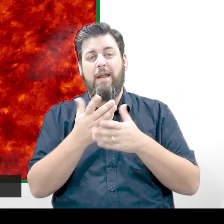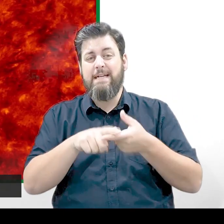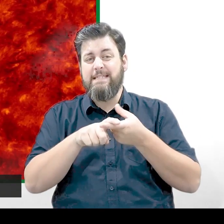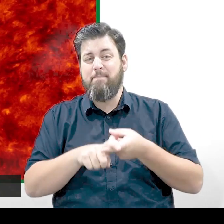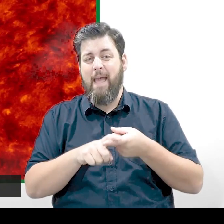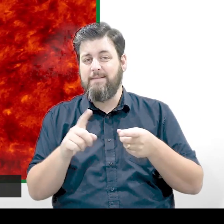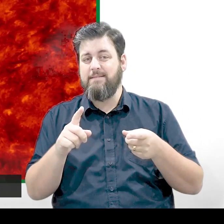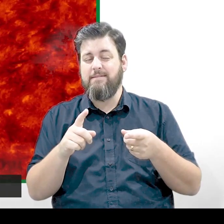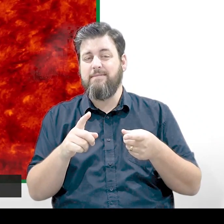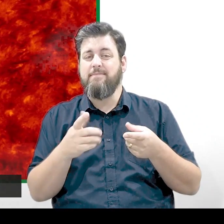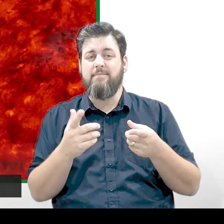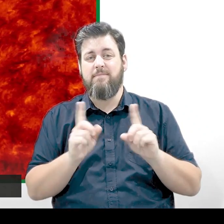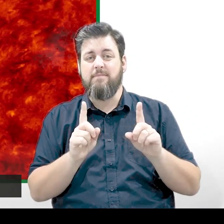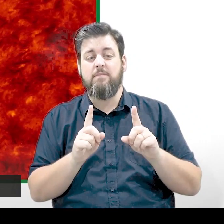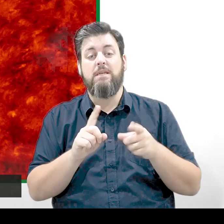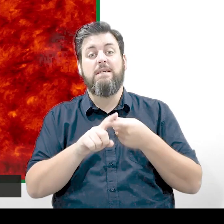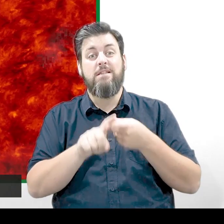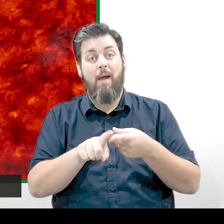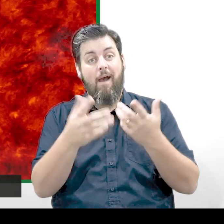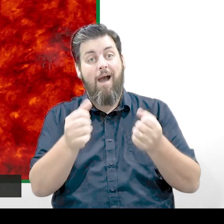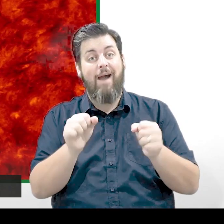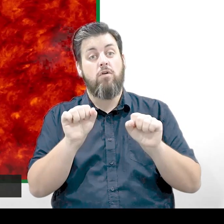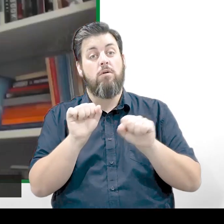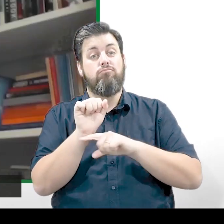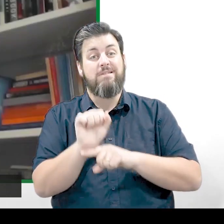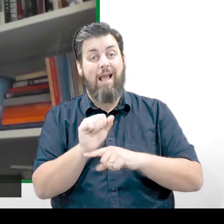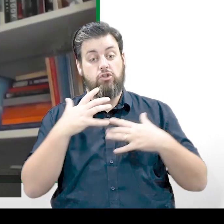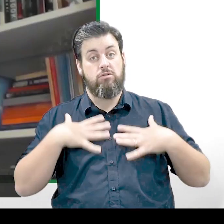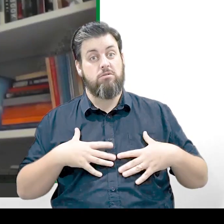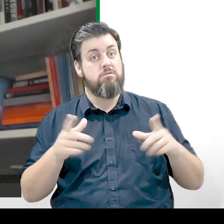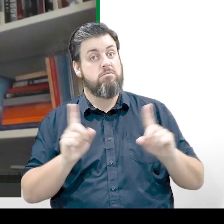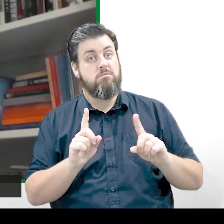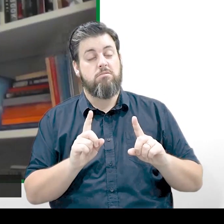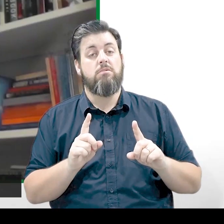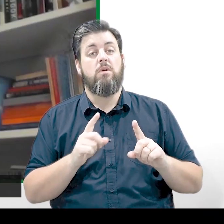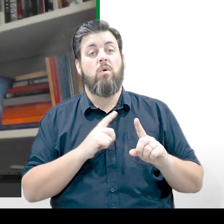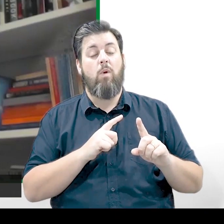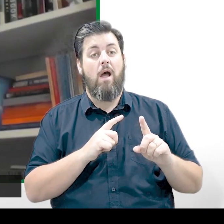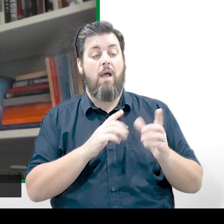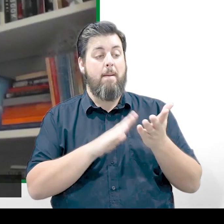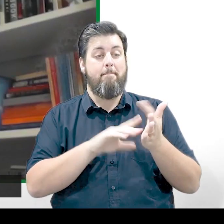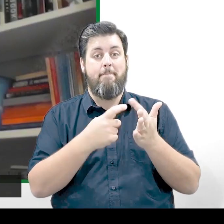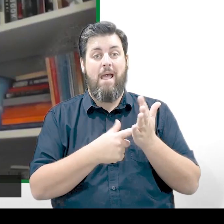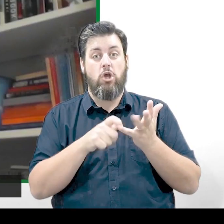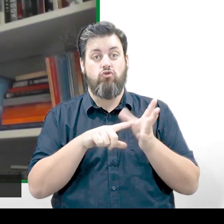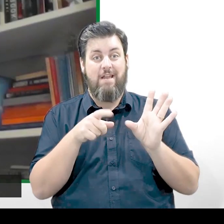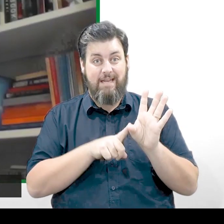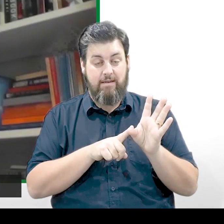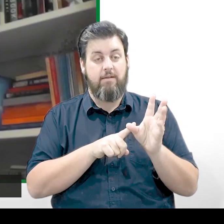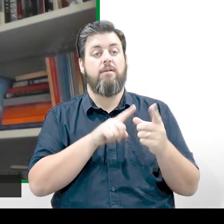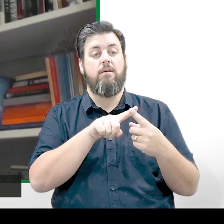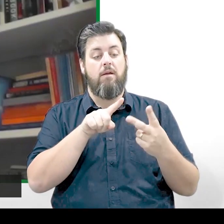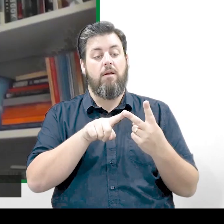on basically how much protection you've got. There's Mercury and Venus, which are the two planets closer into the sun.